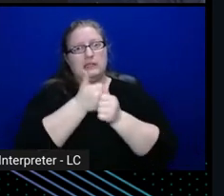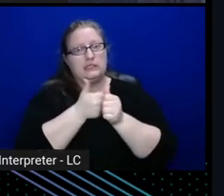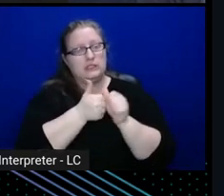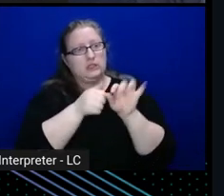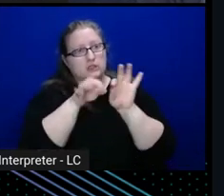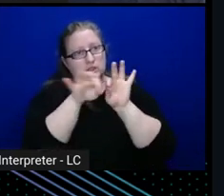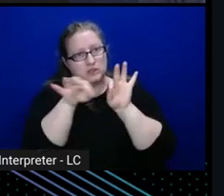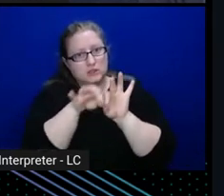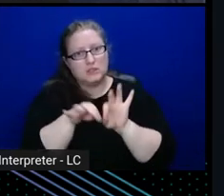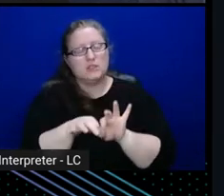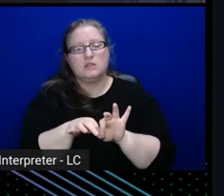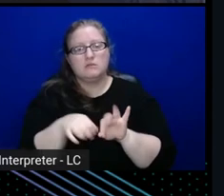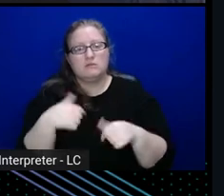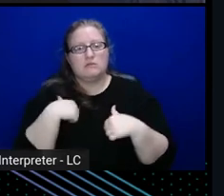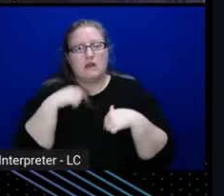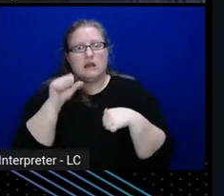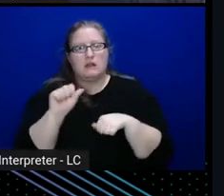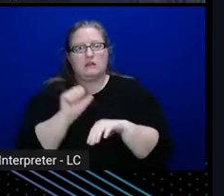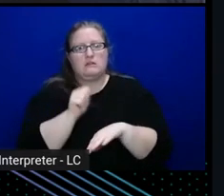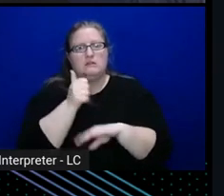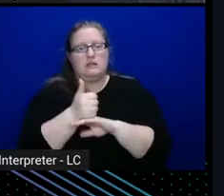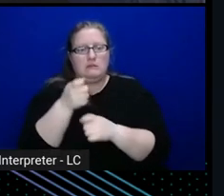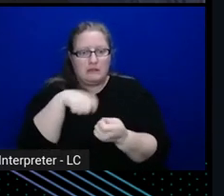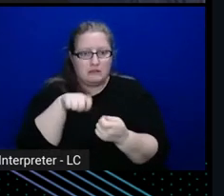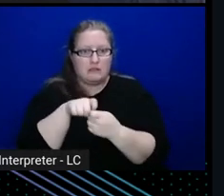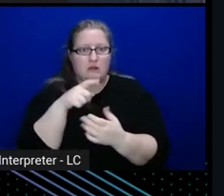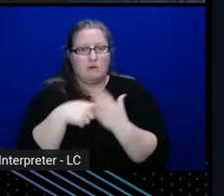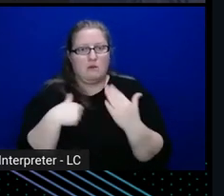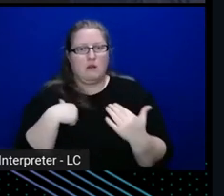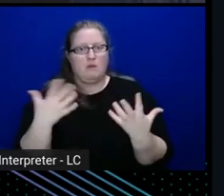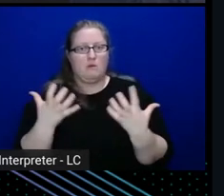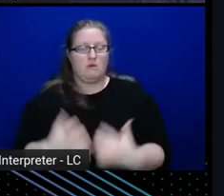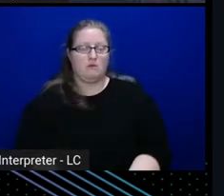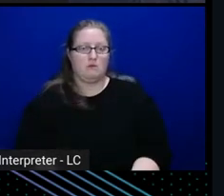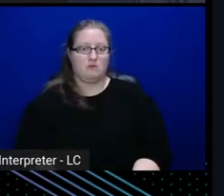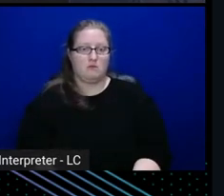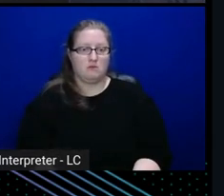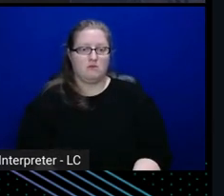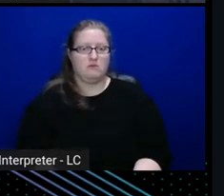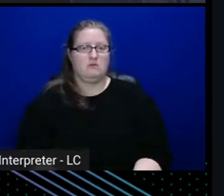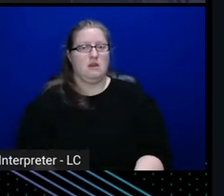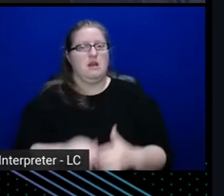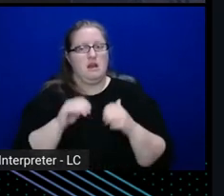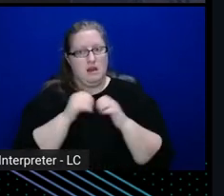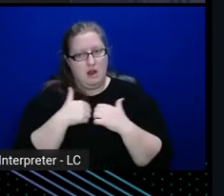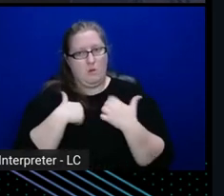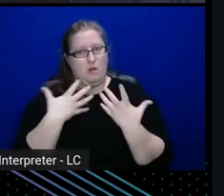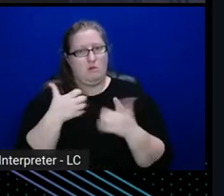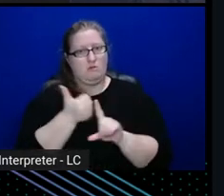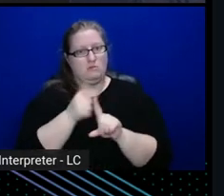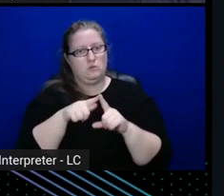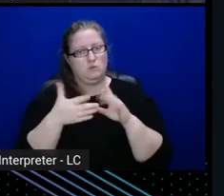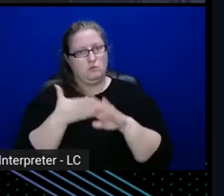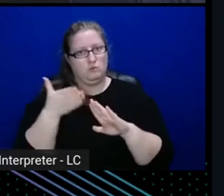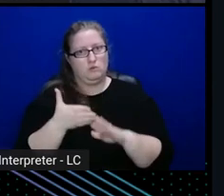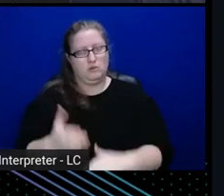right, I can just set up exactly what I want to, and how I want it, right,